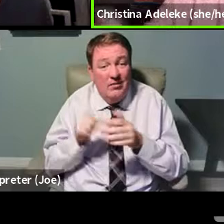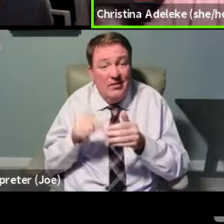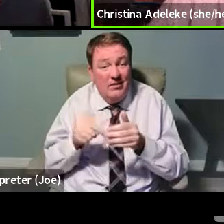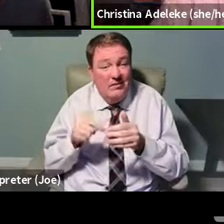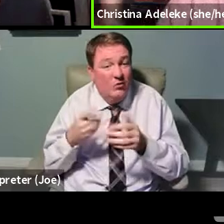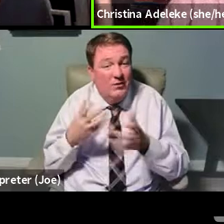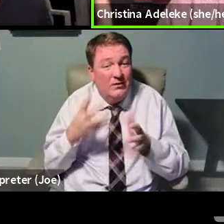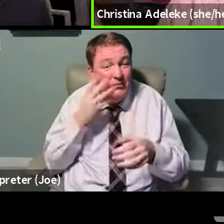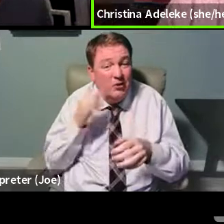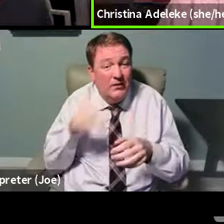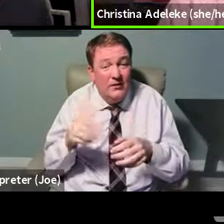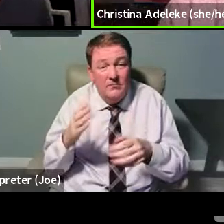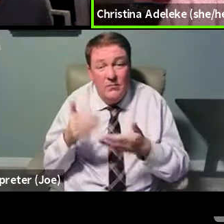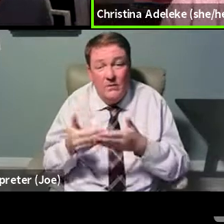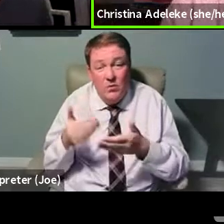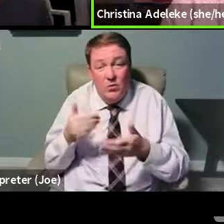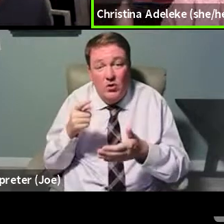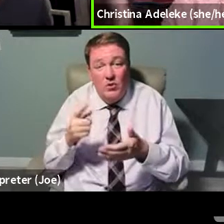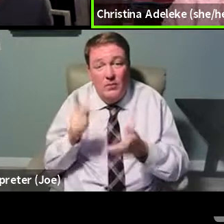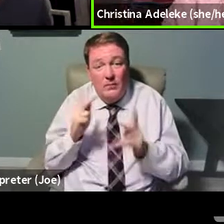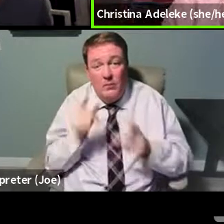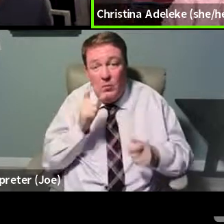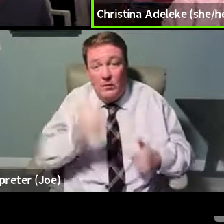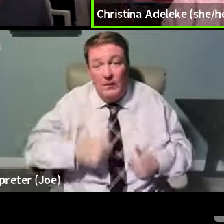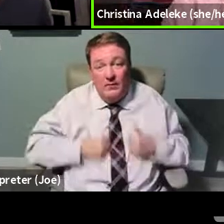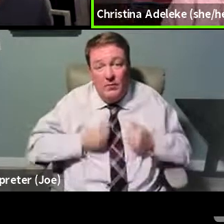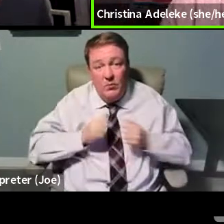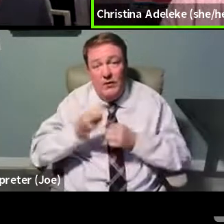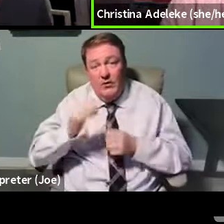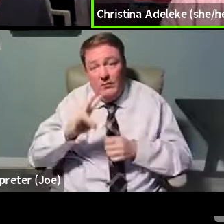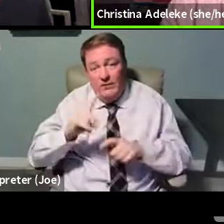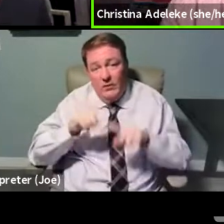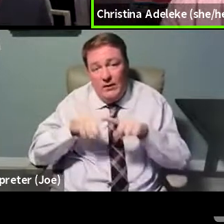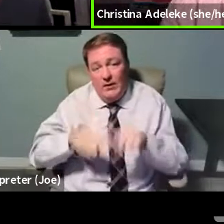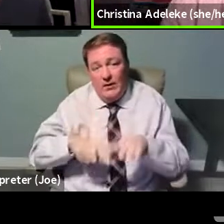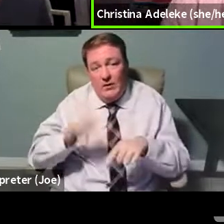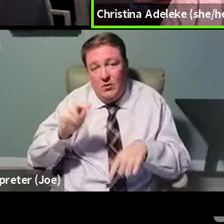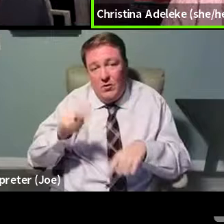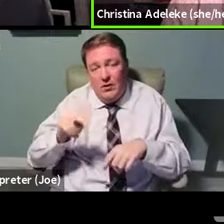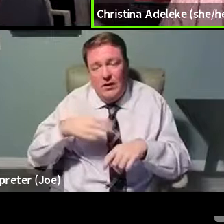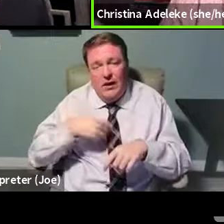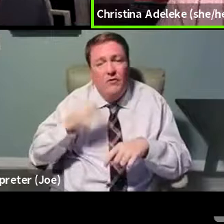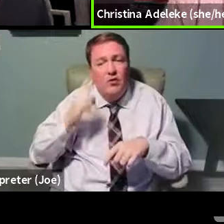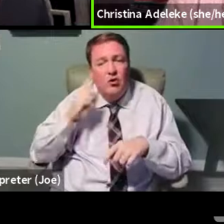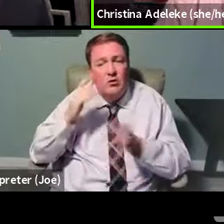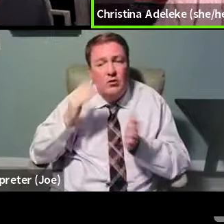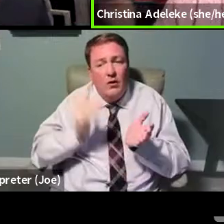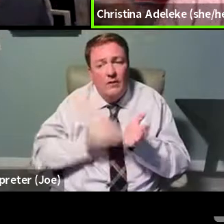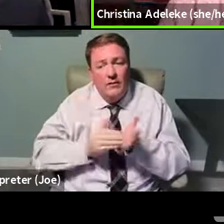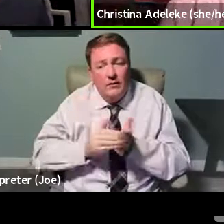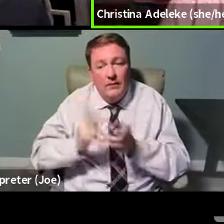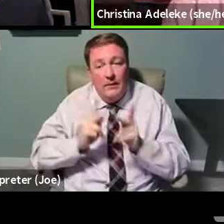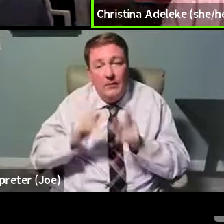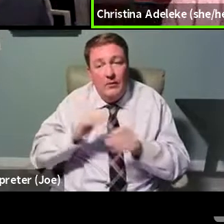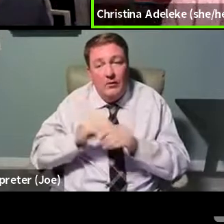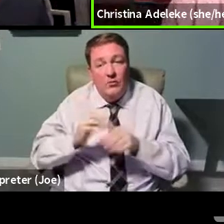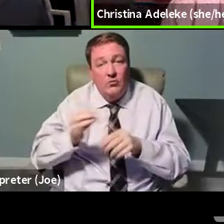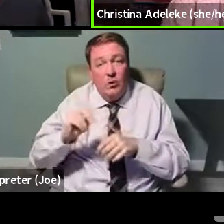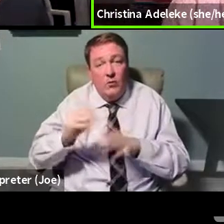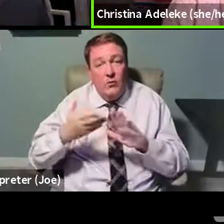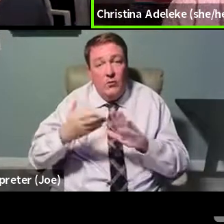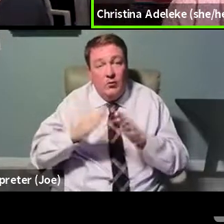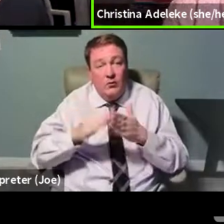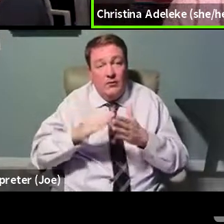There are other folks living with HIV that you can lean on. And I heard that a lot of times, like, people in your own community